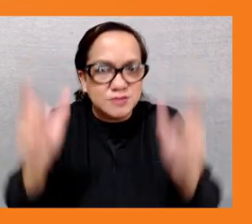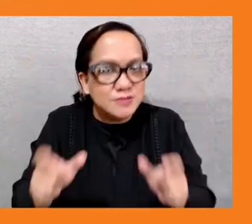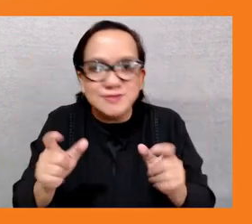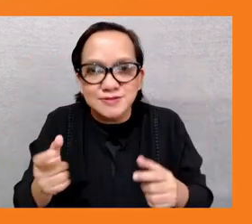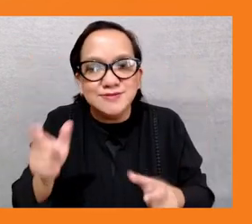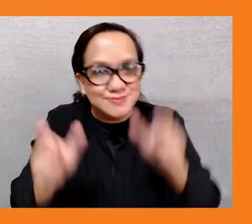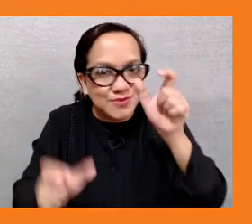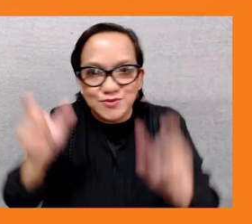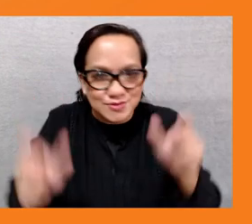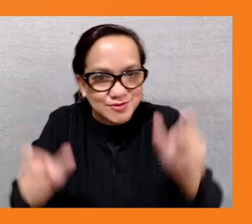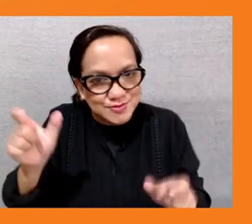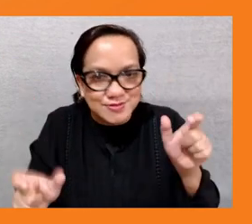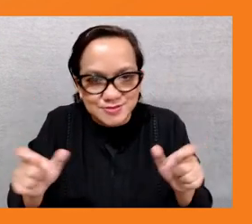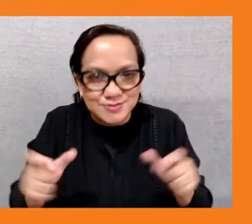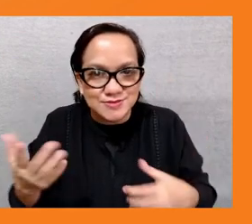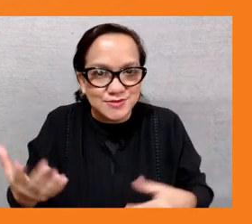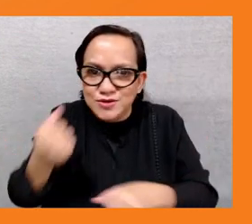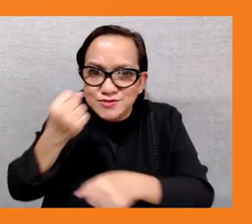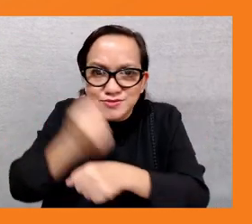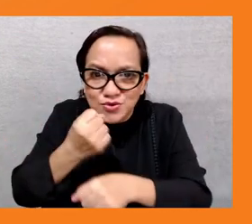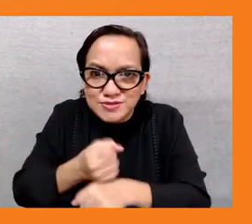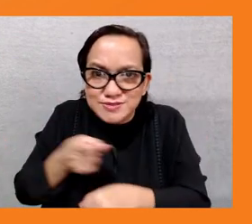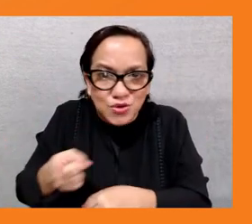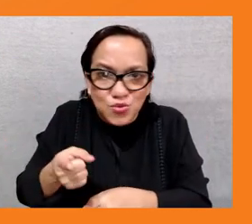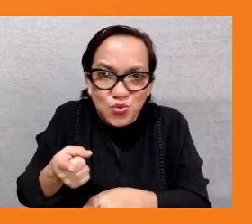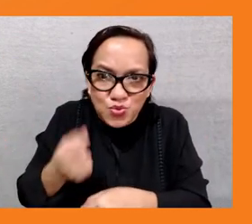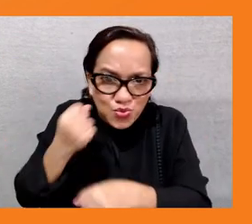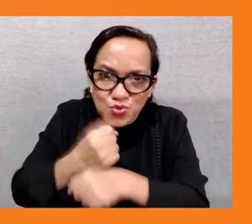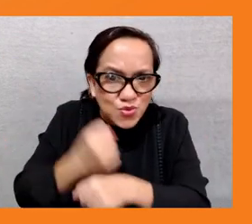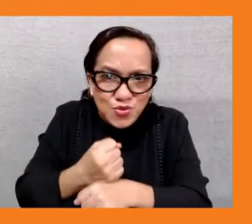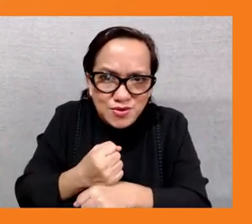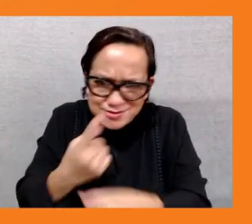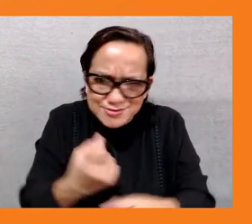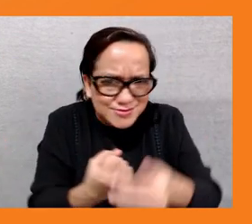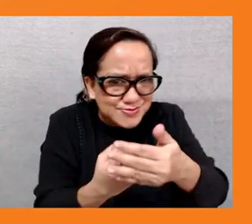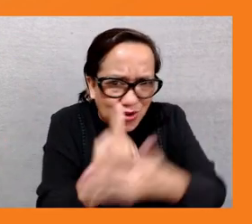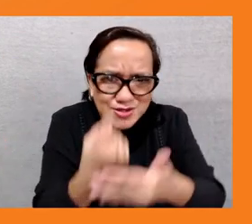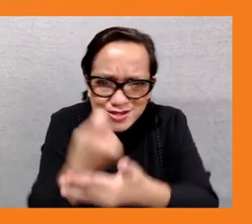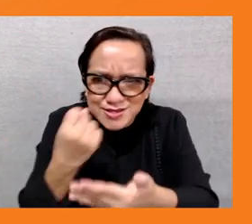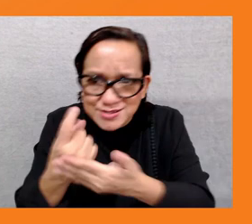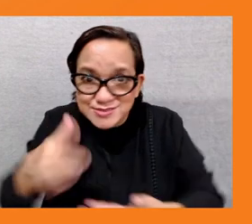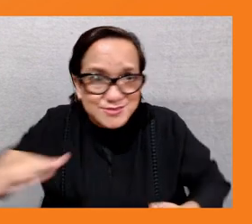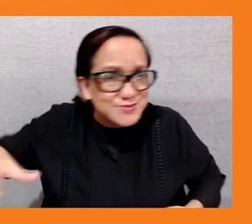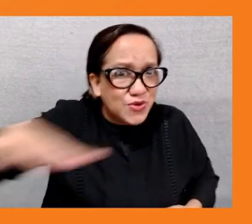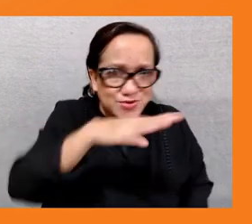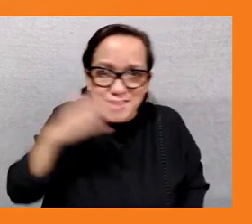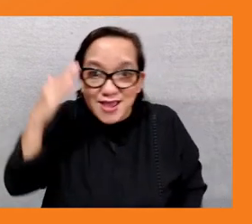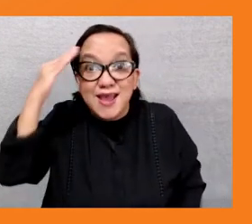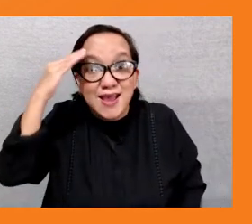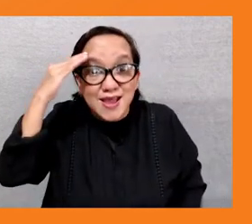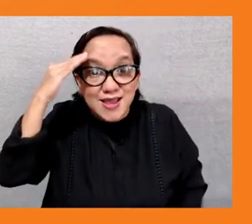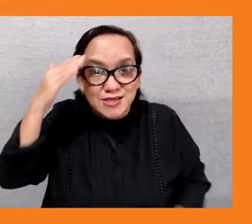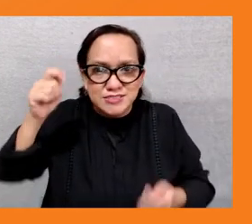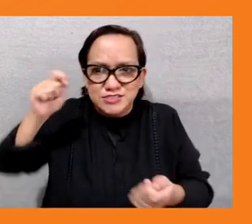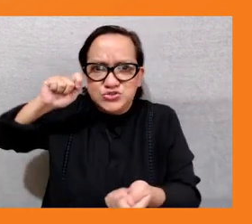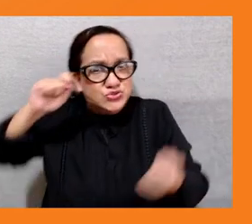many young people are aware of the environmental changes and also the need for a transition to a green economy but the understanding and